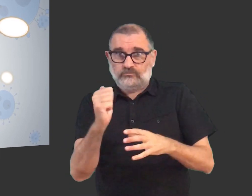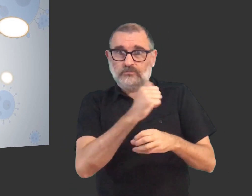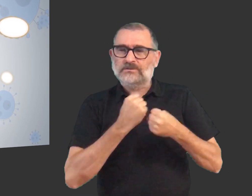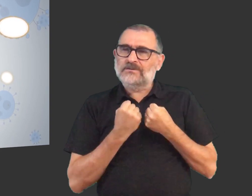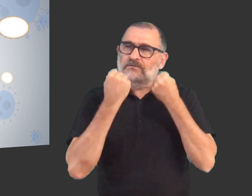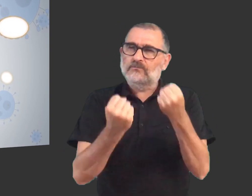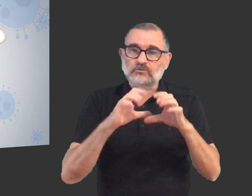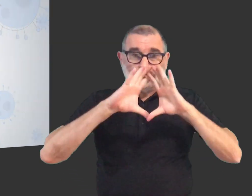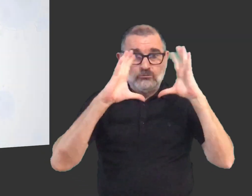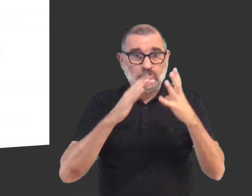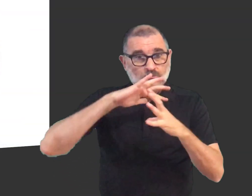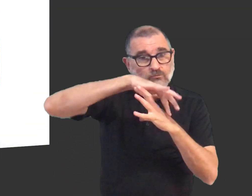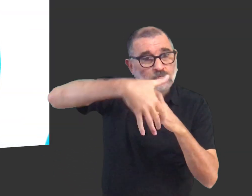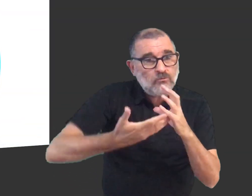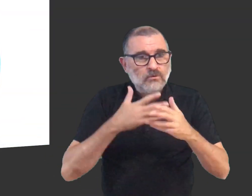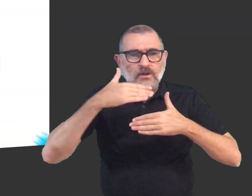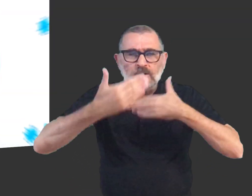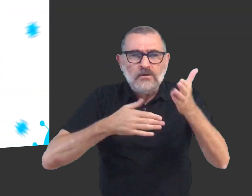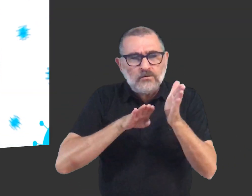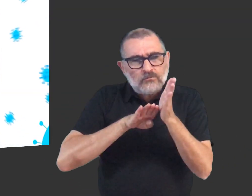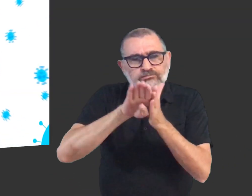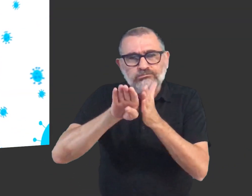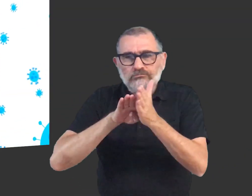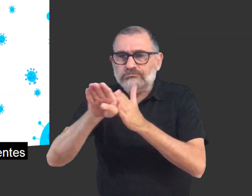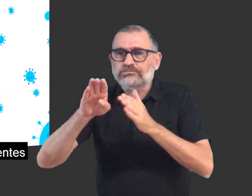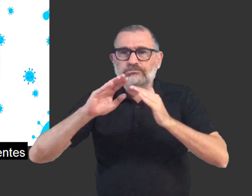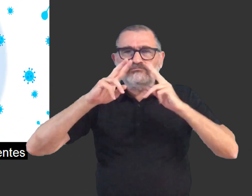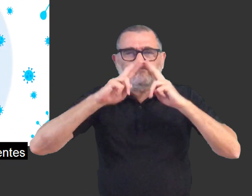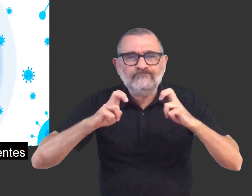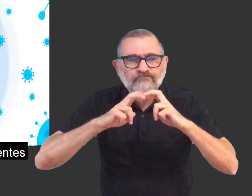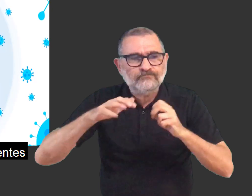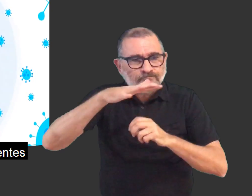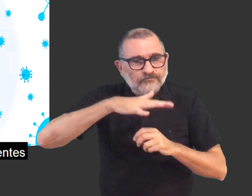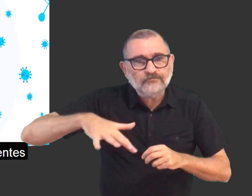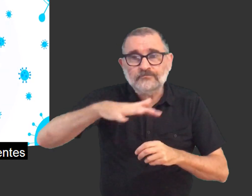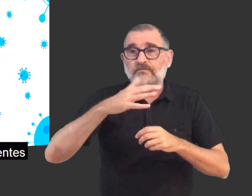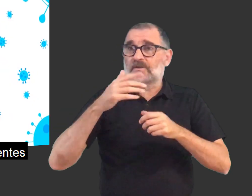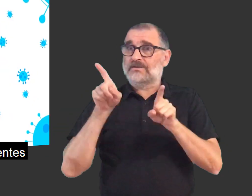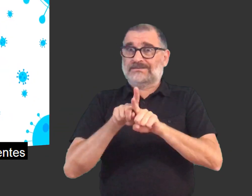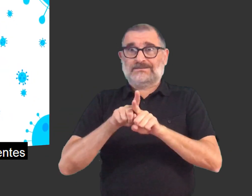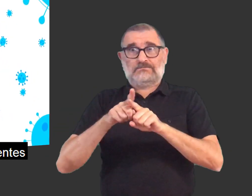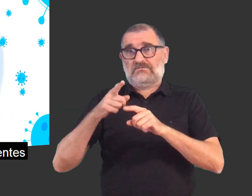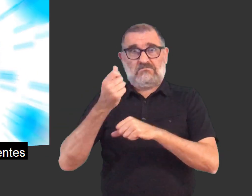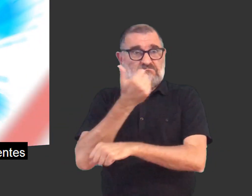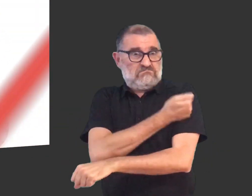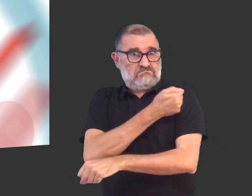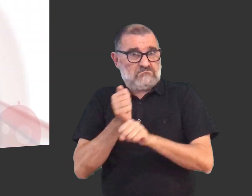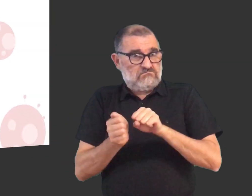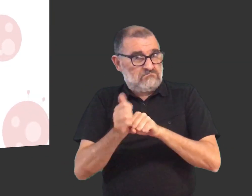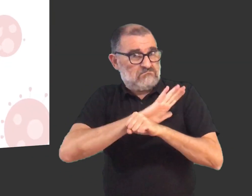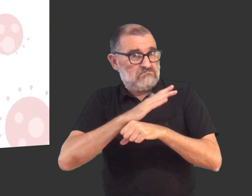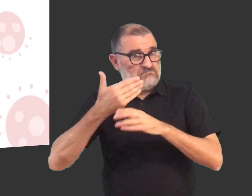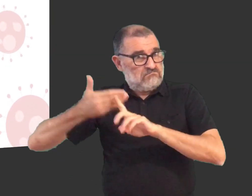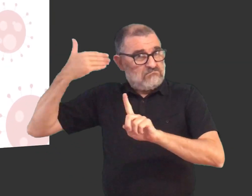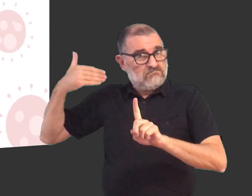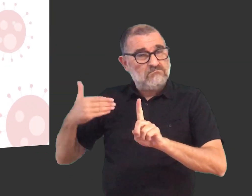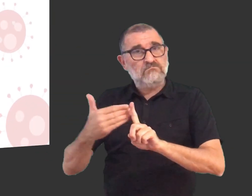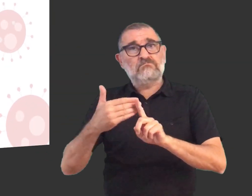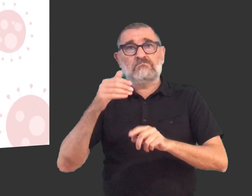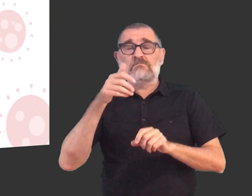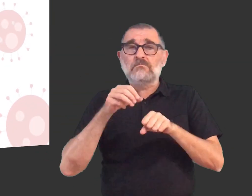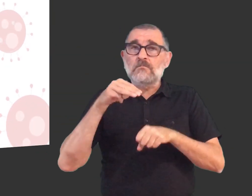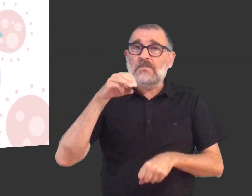Global efforts on the development of the vaccines are built on existing research from previous coronaviruses like MERS